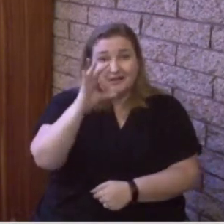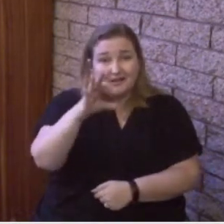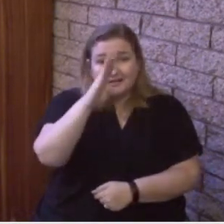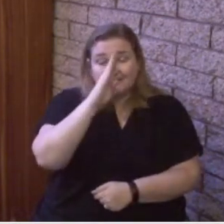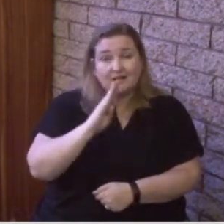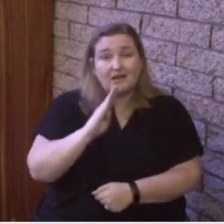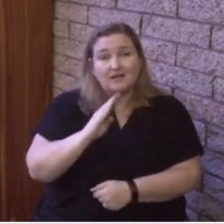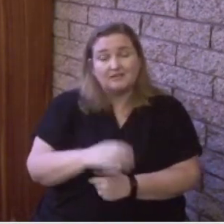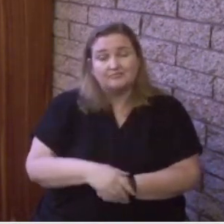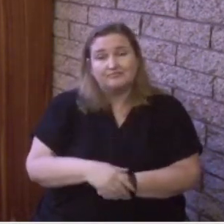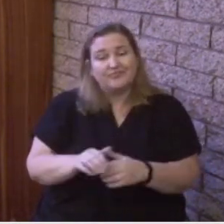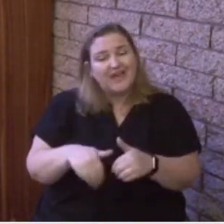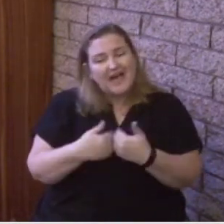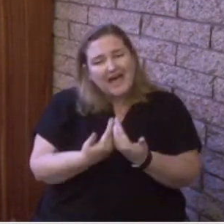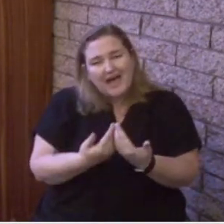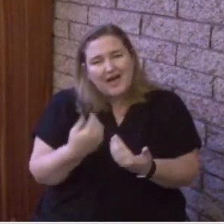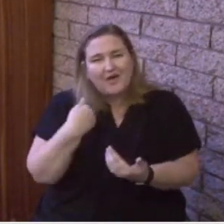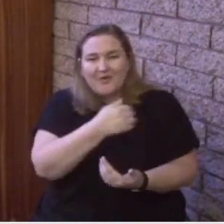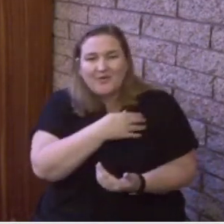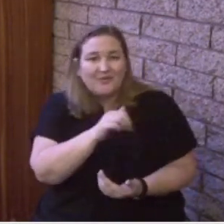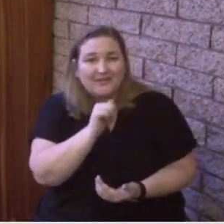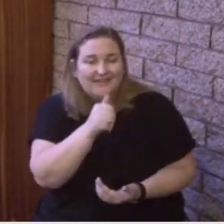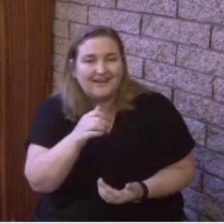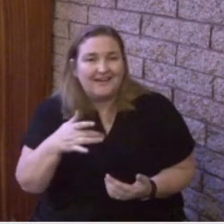How could we not feel joy in this?